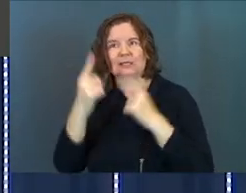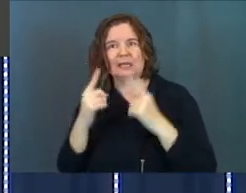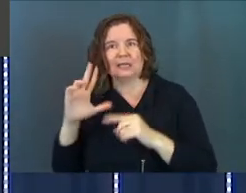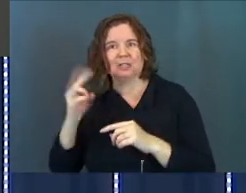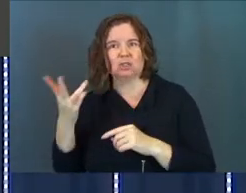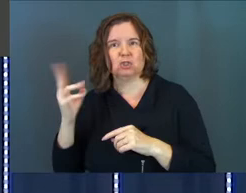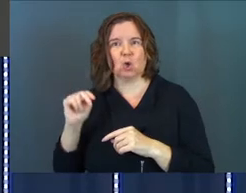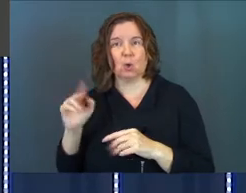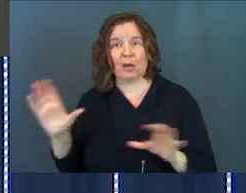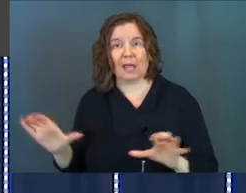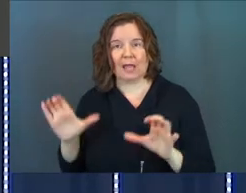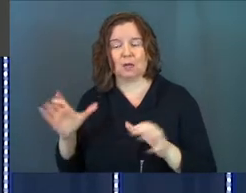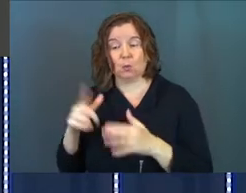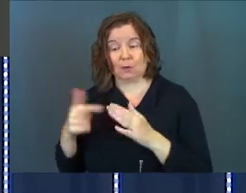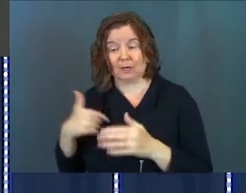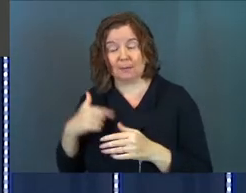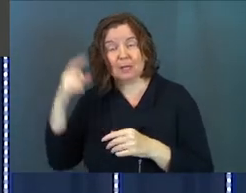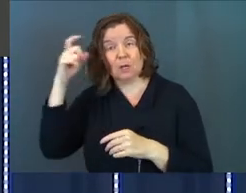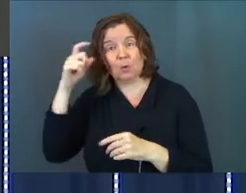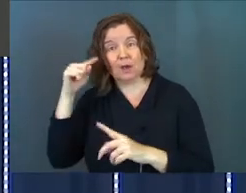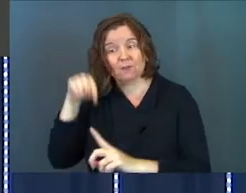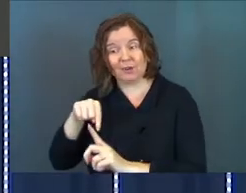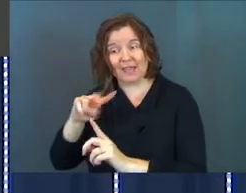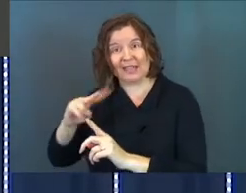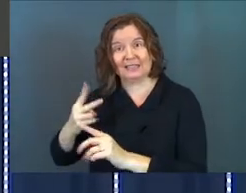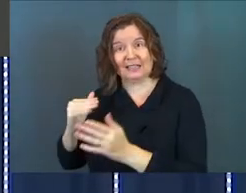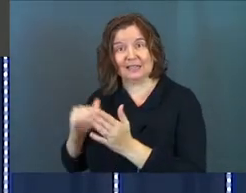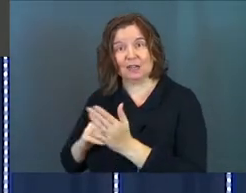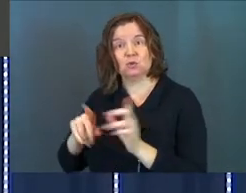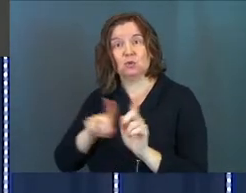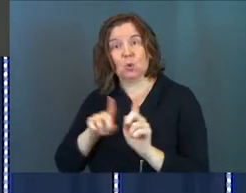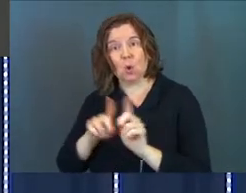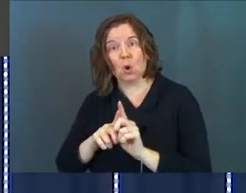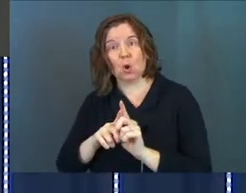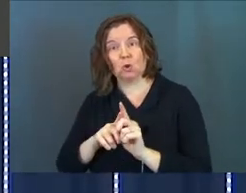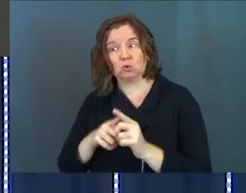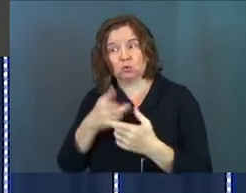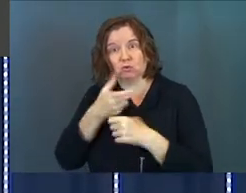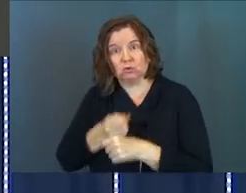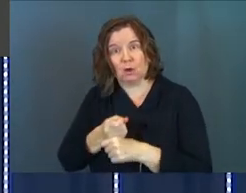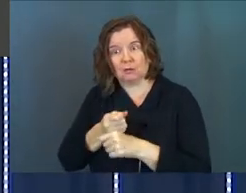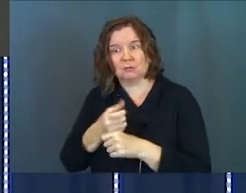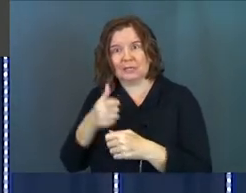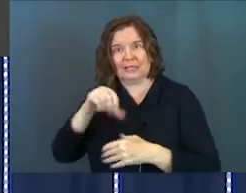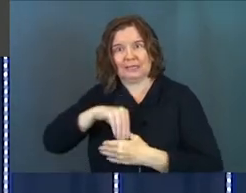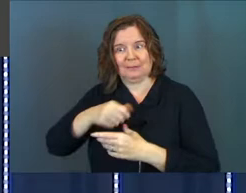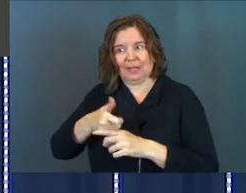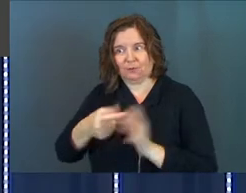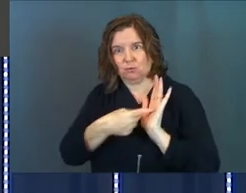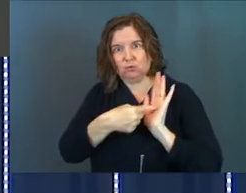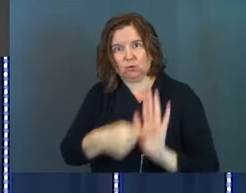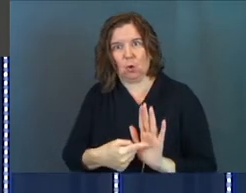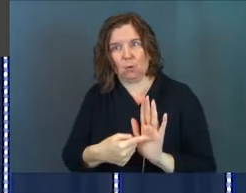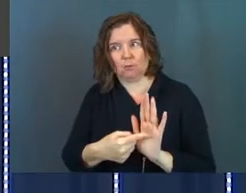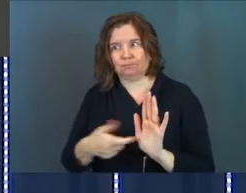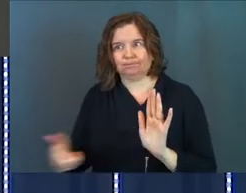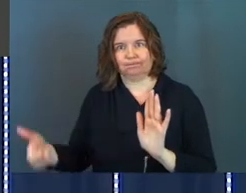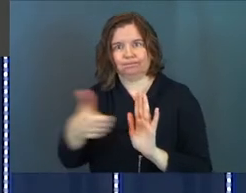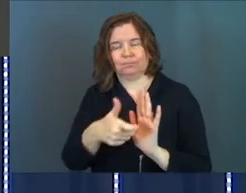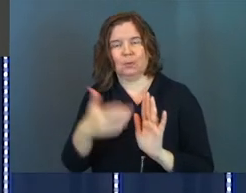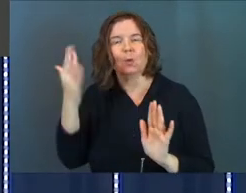his own actions, wouldn't it be wise for that second doctor to also build trust in himself and in his cure?